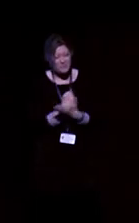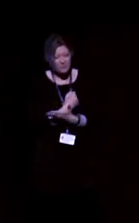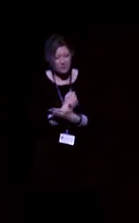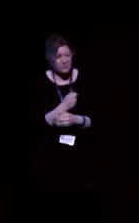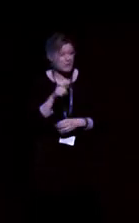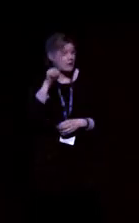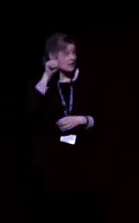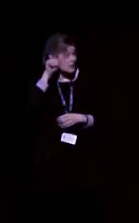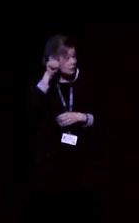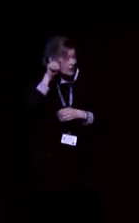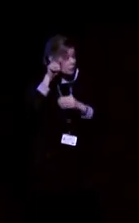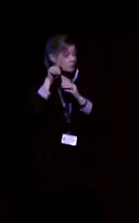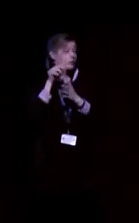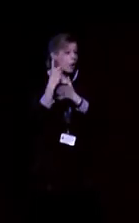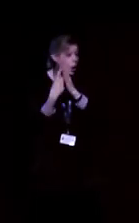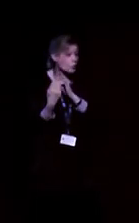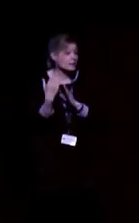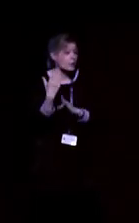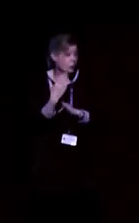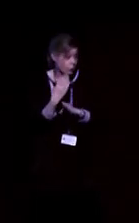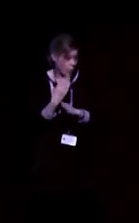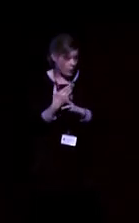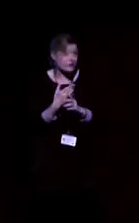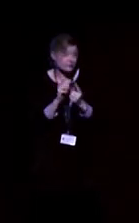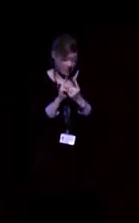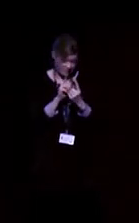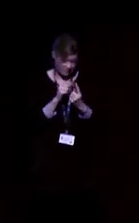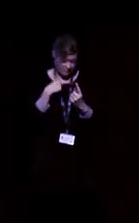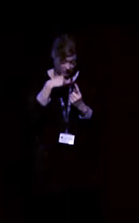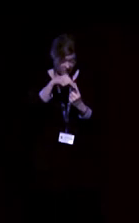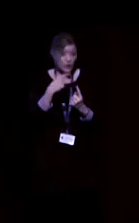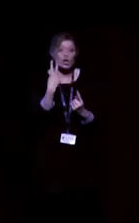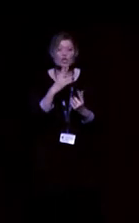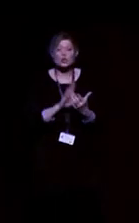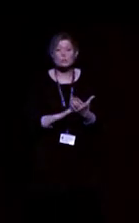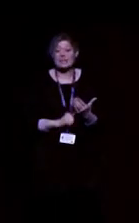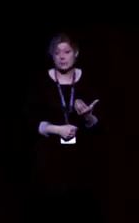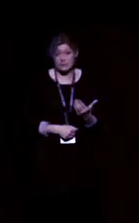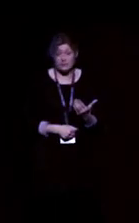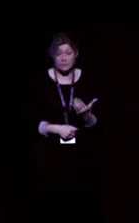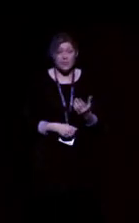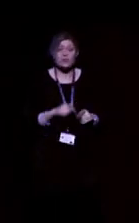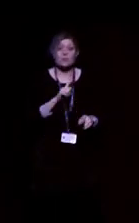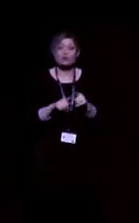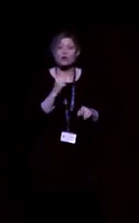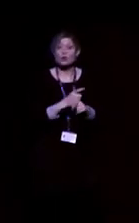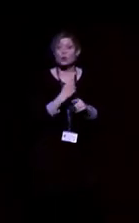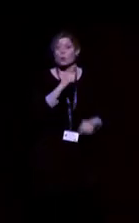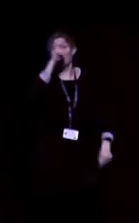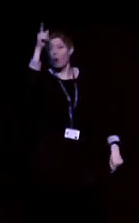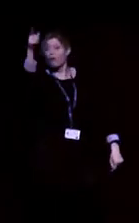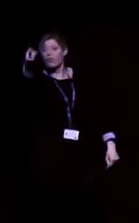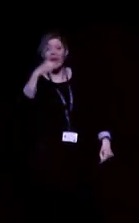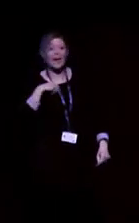directional microphones only work over a two-metre distance. So if I was trying to talk to someone over there, the directional